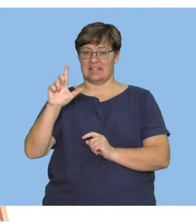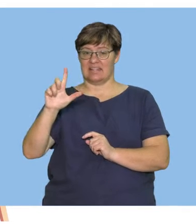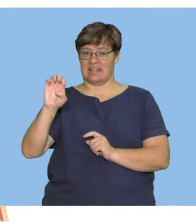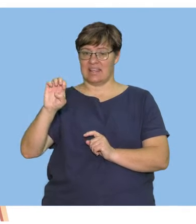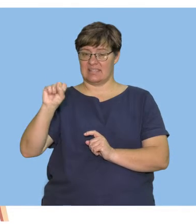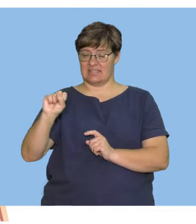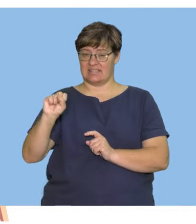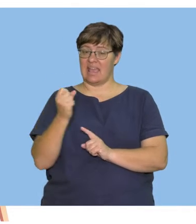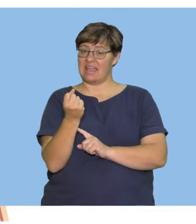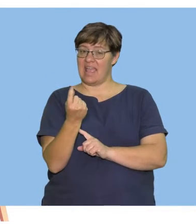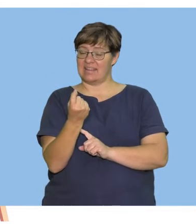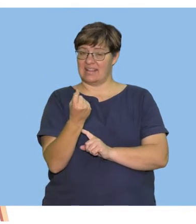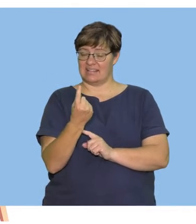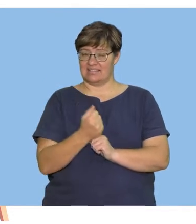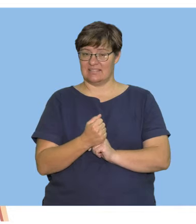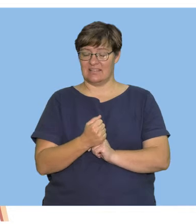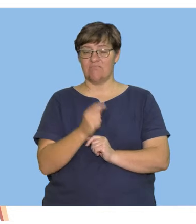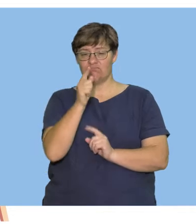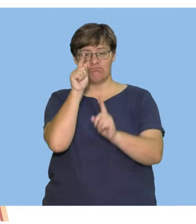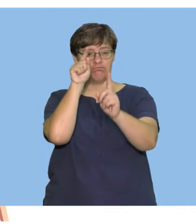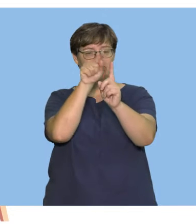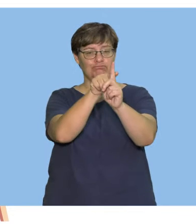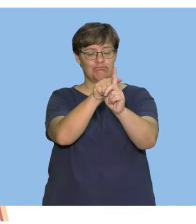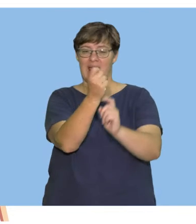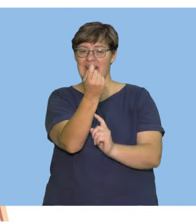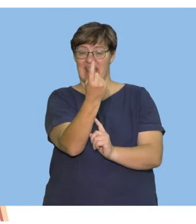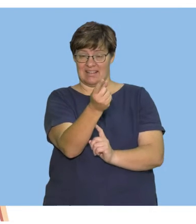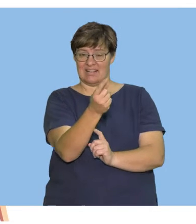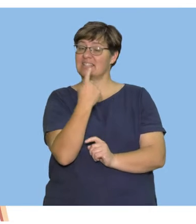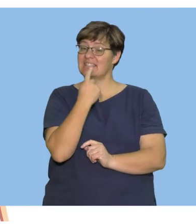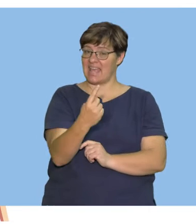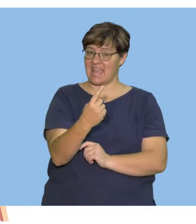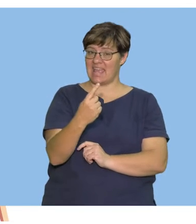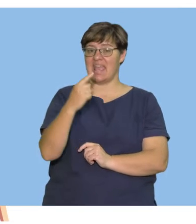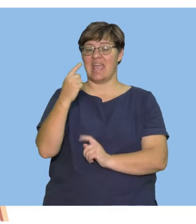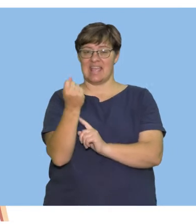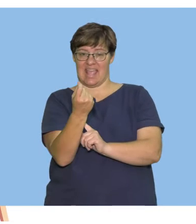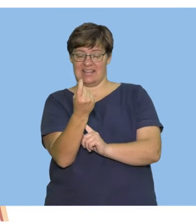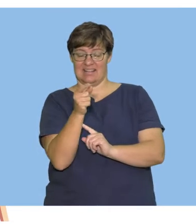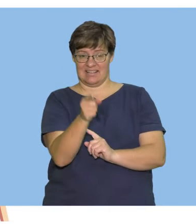Now put your finger on the candles in the picture and say candles.